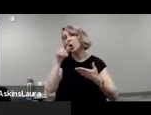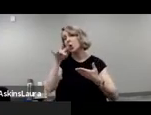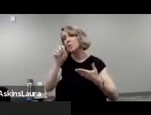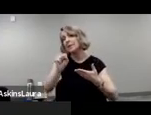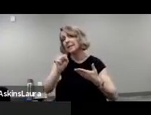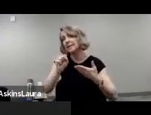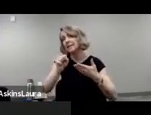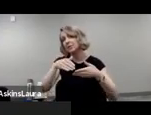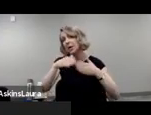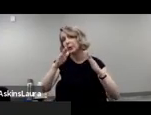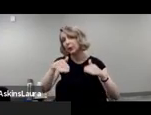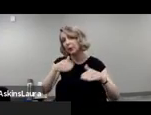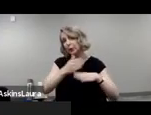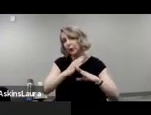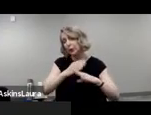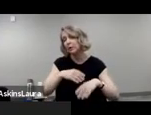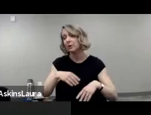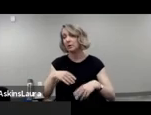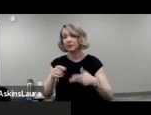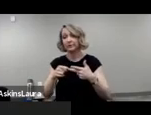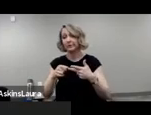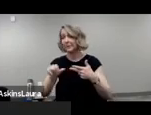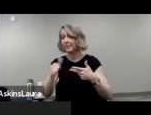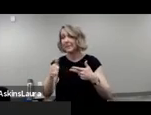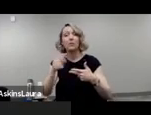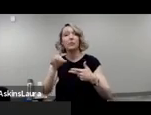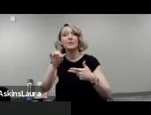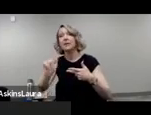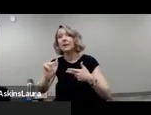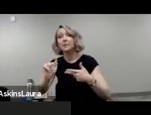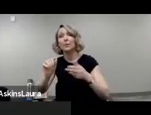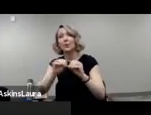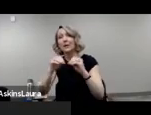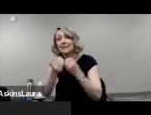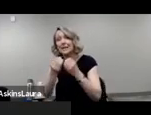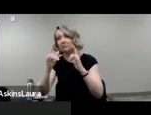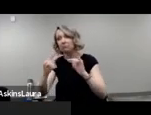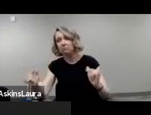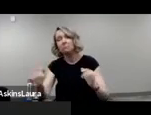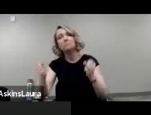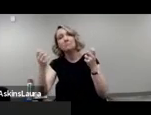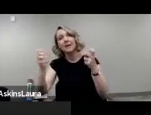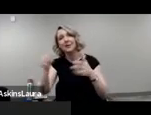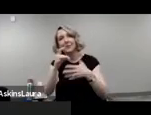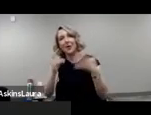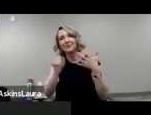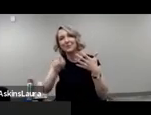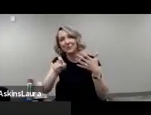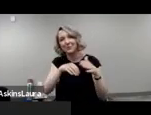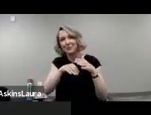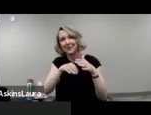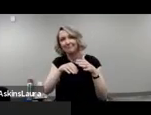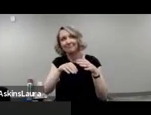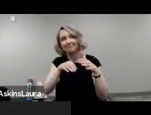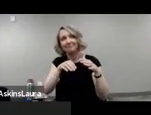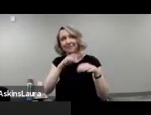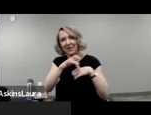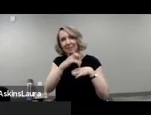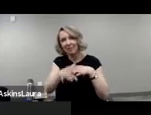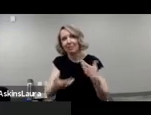non-profit, disabled organizations, et cetera. The U.S. census can make paid